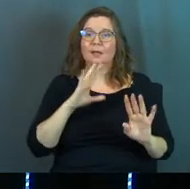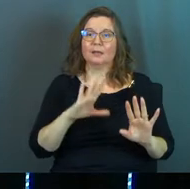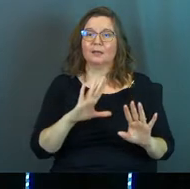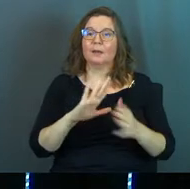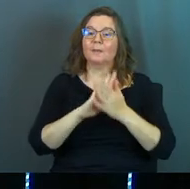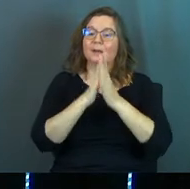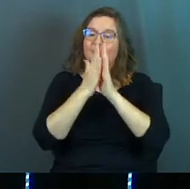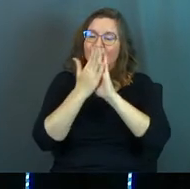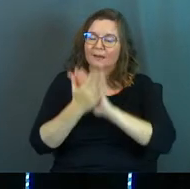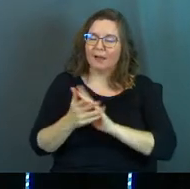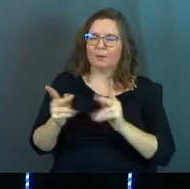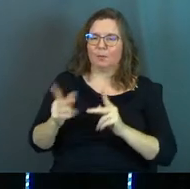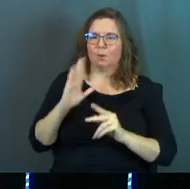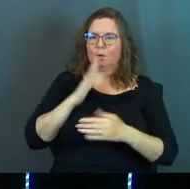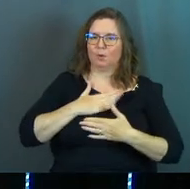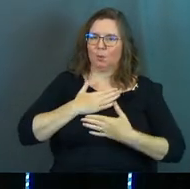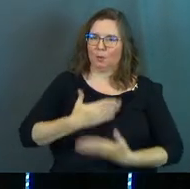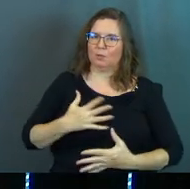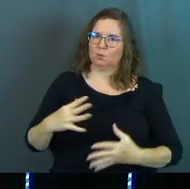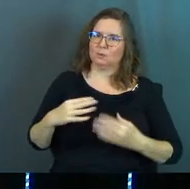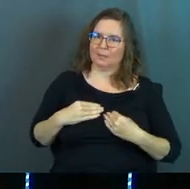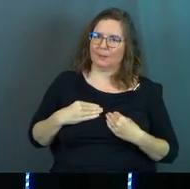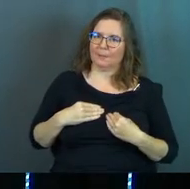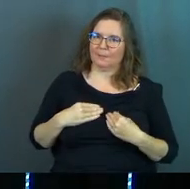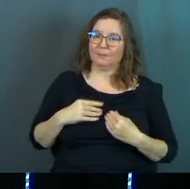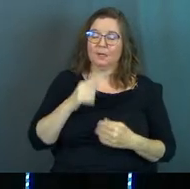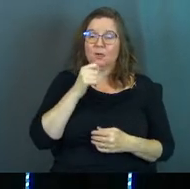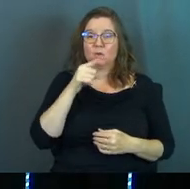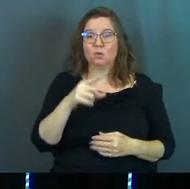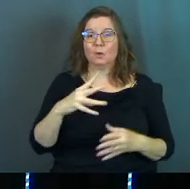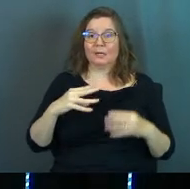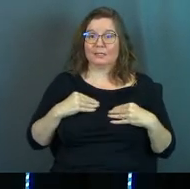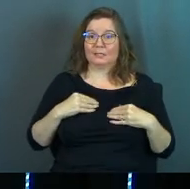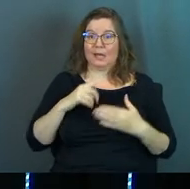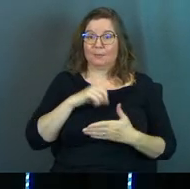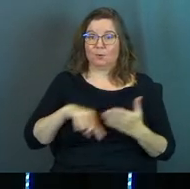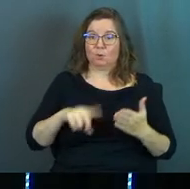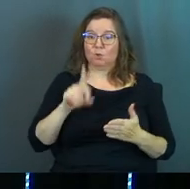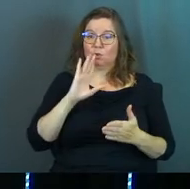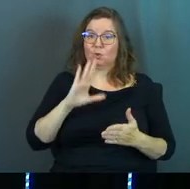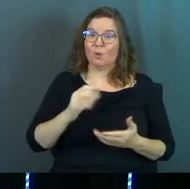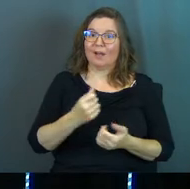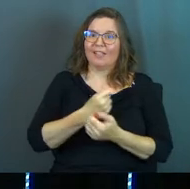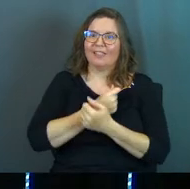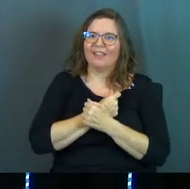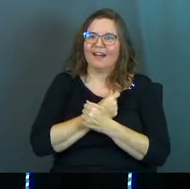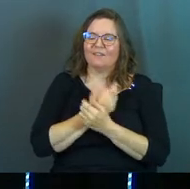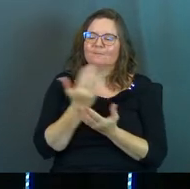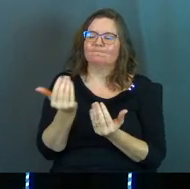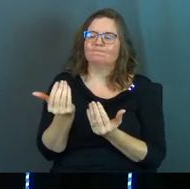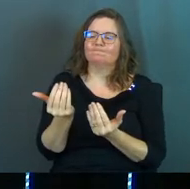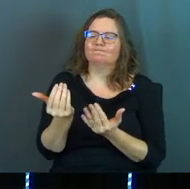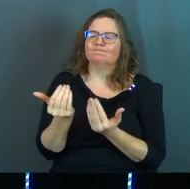in a place. Be in a place where he doesn't just say you accept correction. He says you love it.